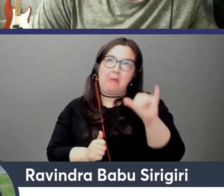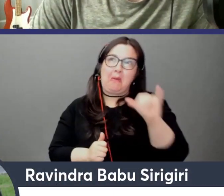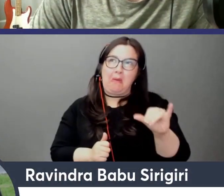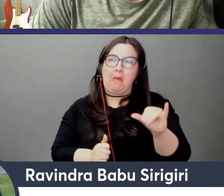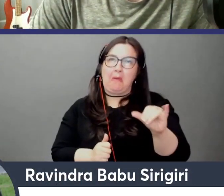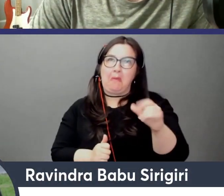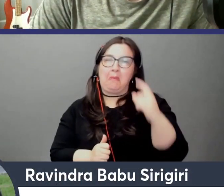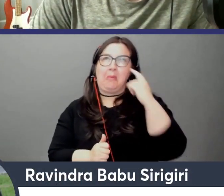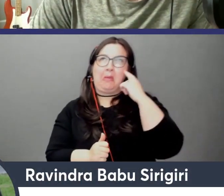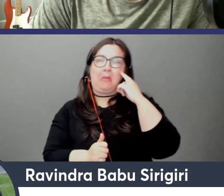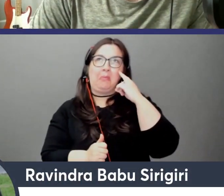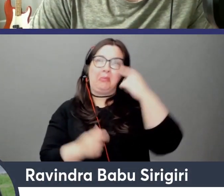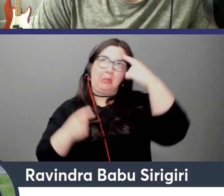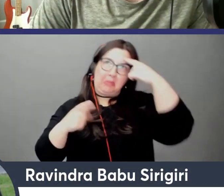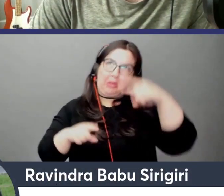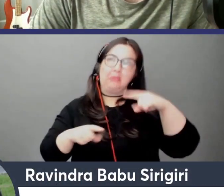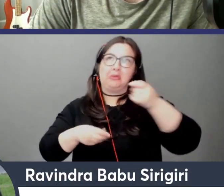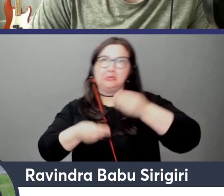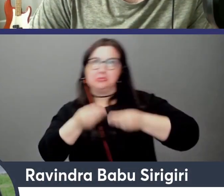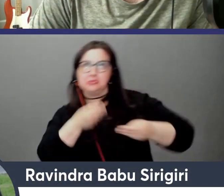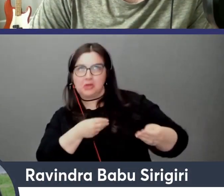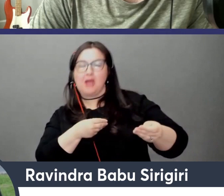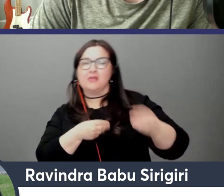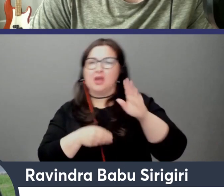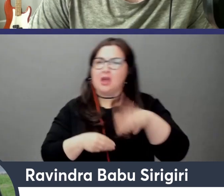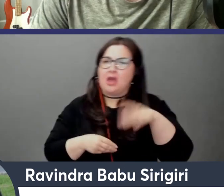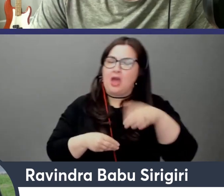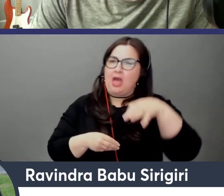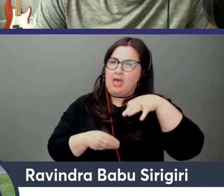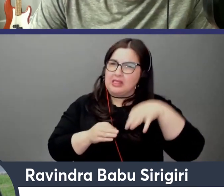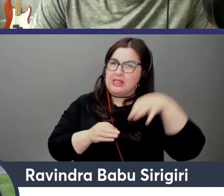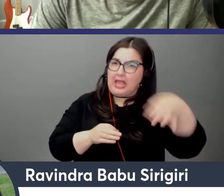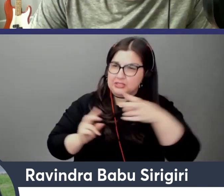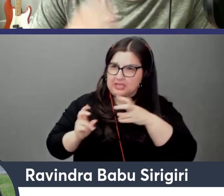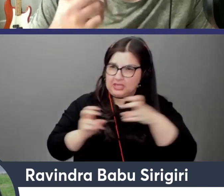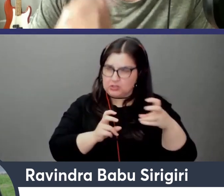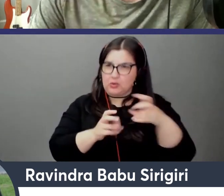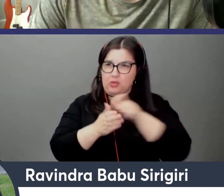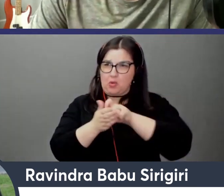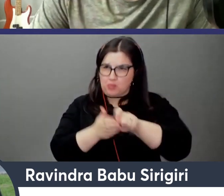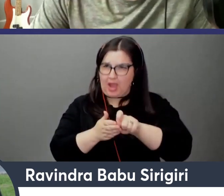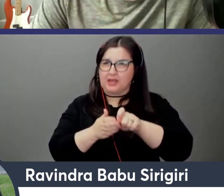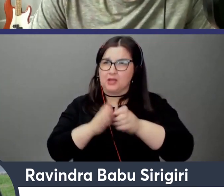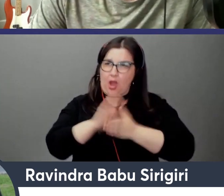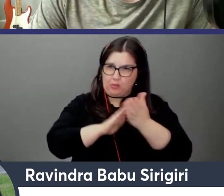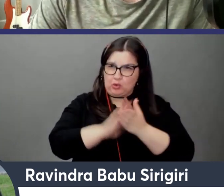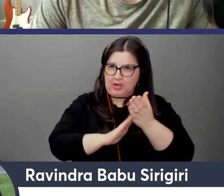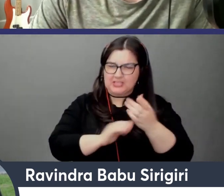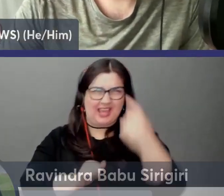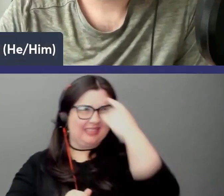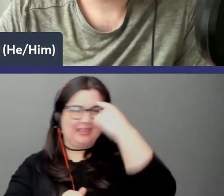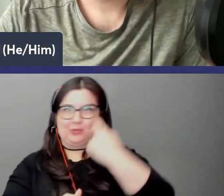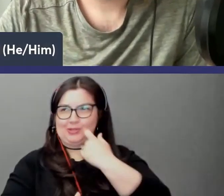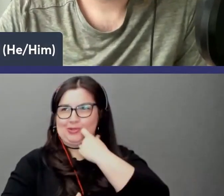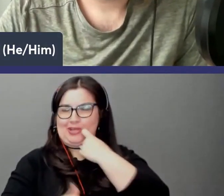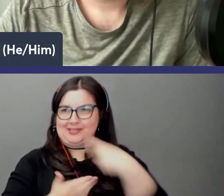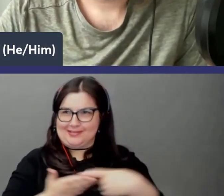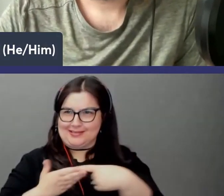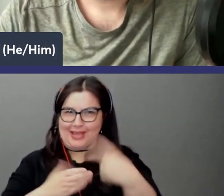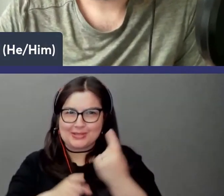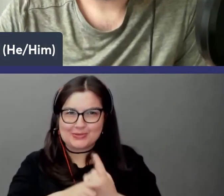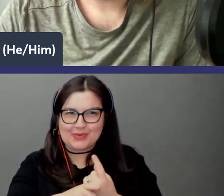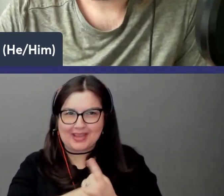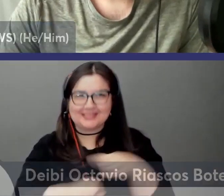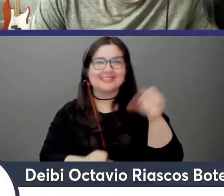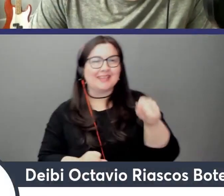latency issues during right operations which we might have just covered actually um yeah a